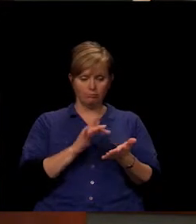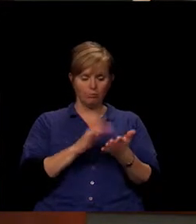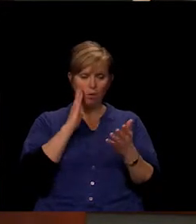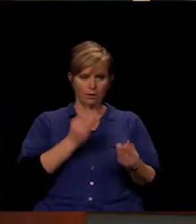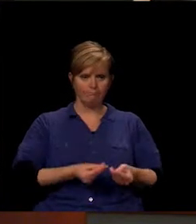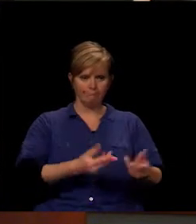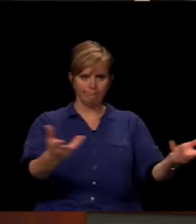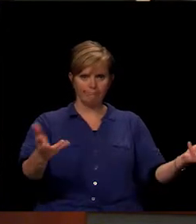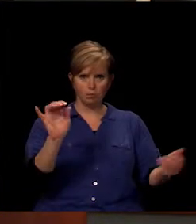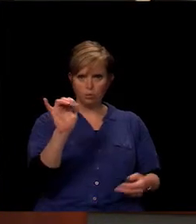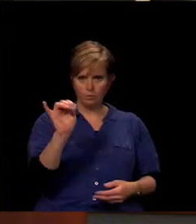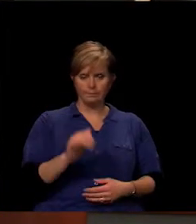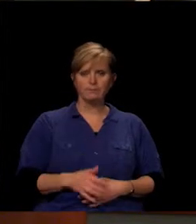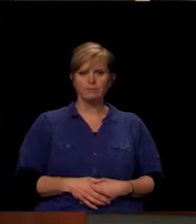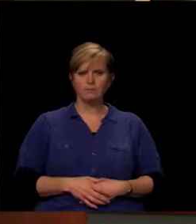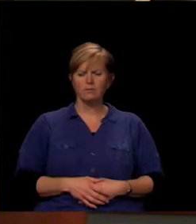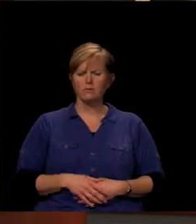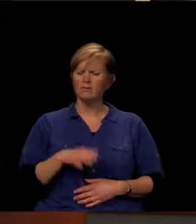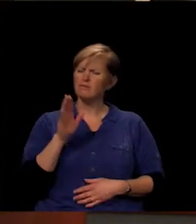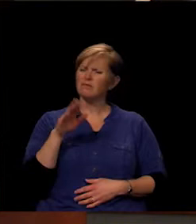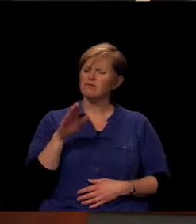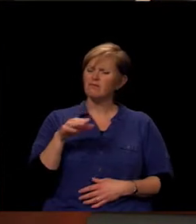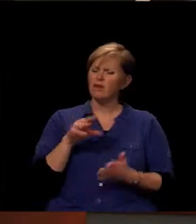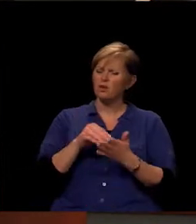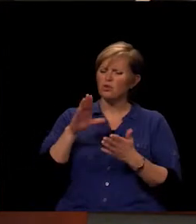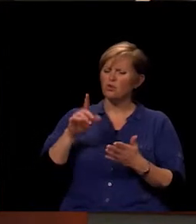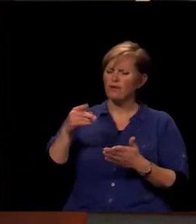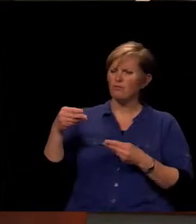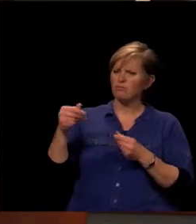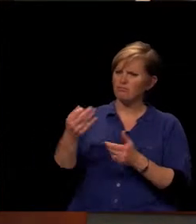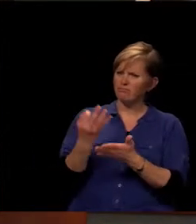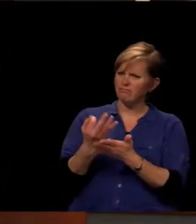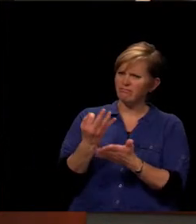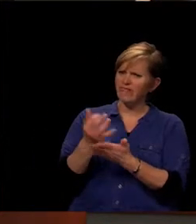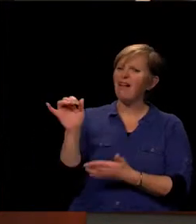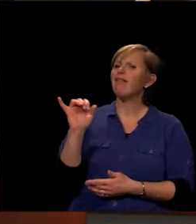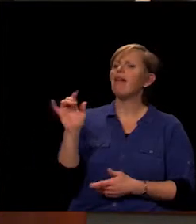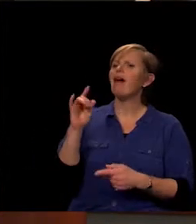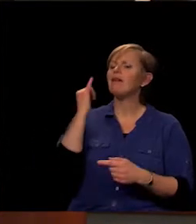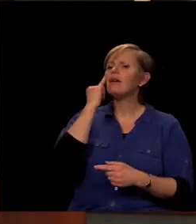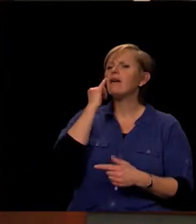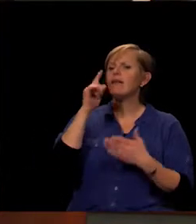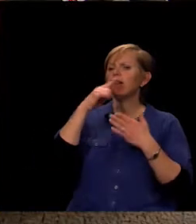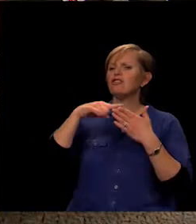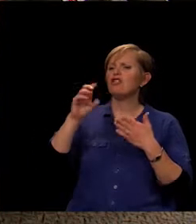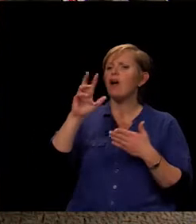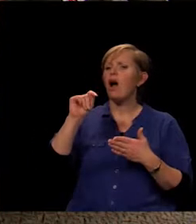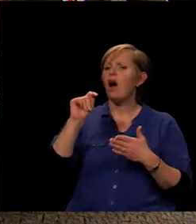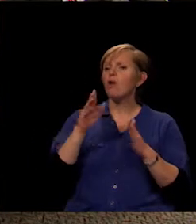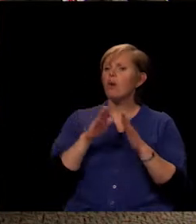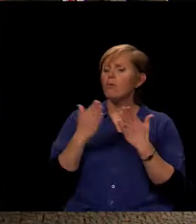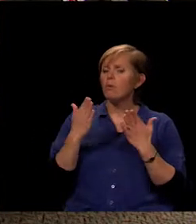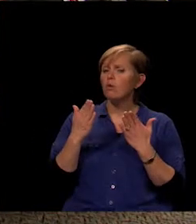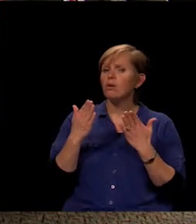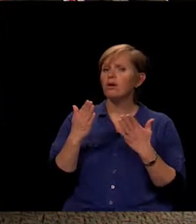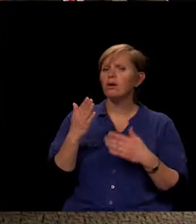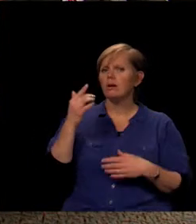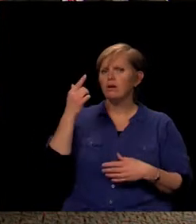Will students pay a fee much like they would when they check out a book for the